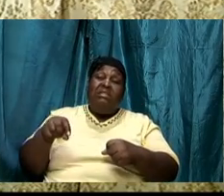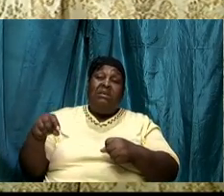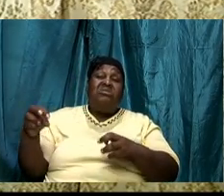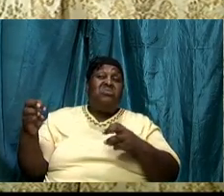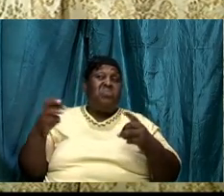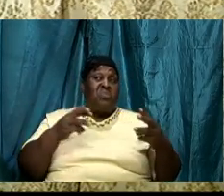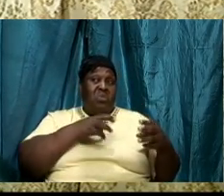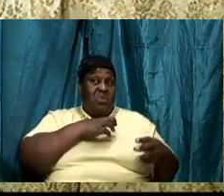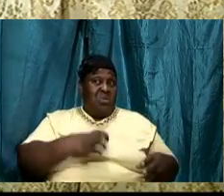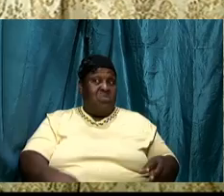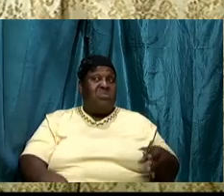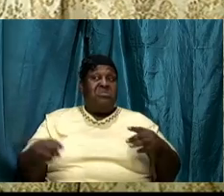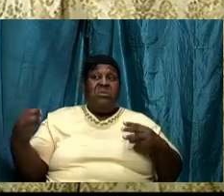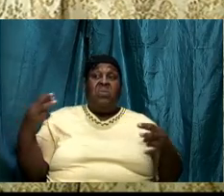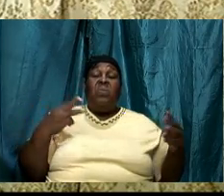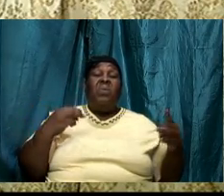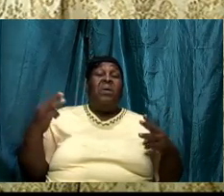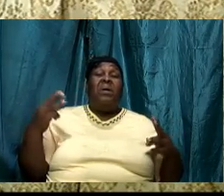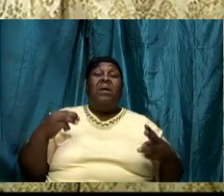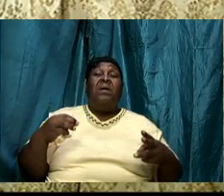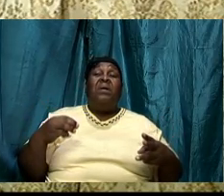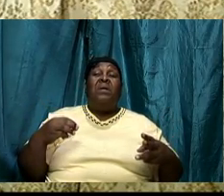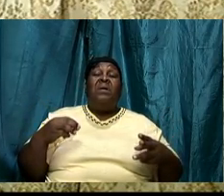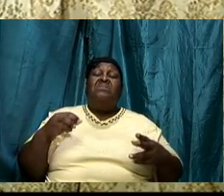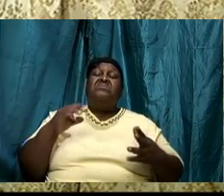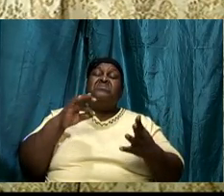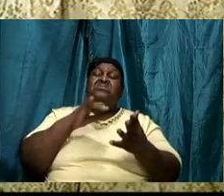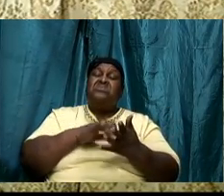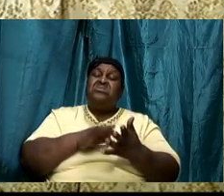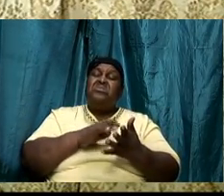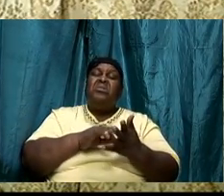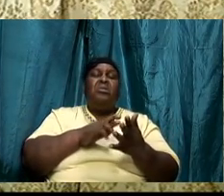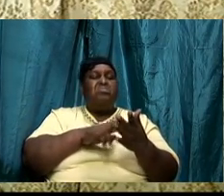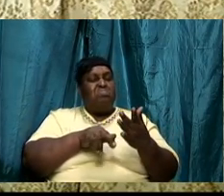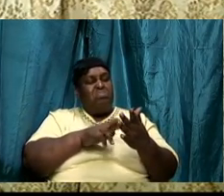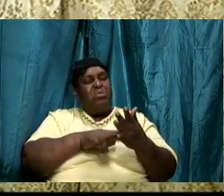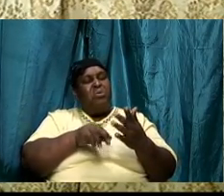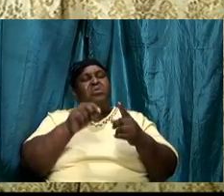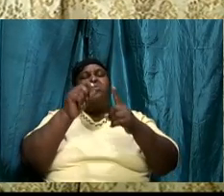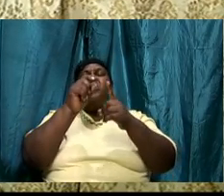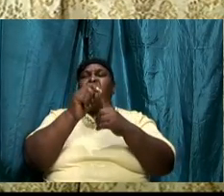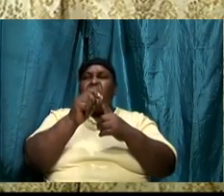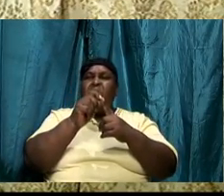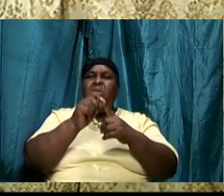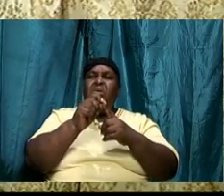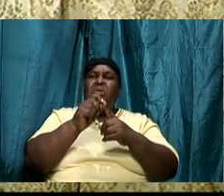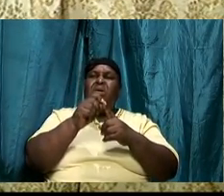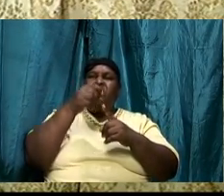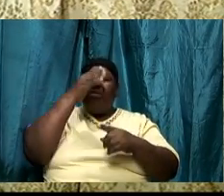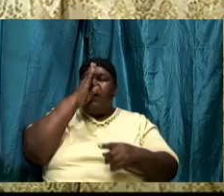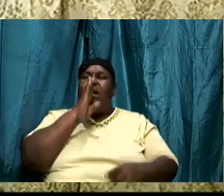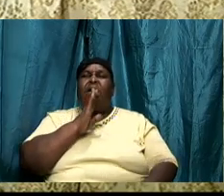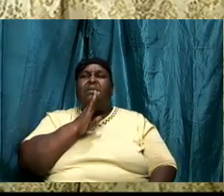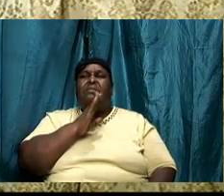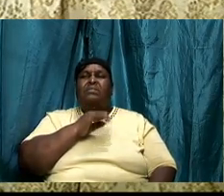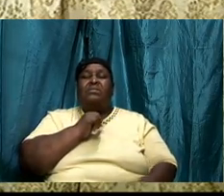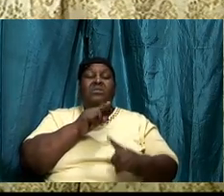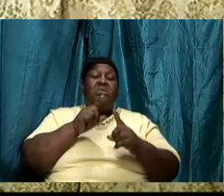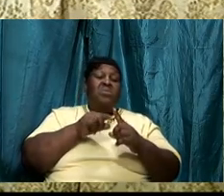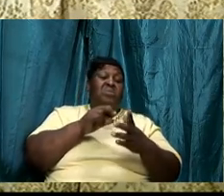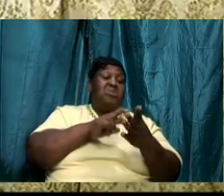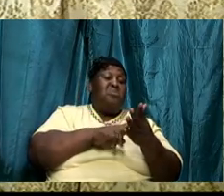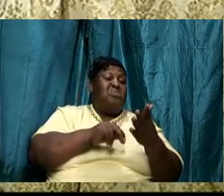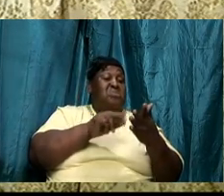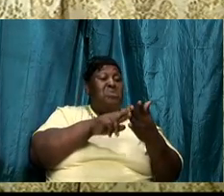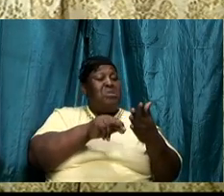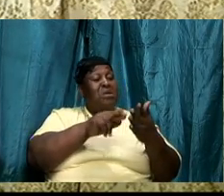reading clearly the words of Almighty God. when we read we start